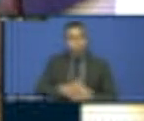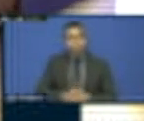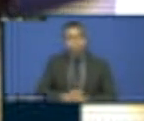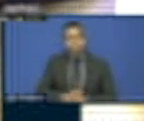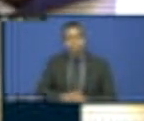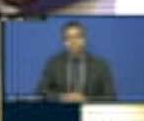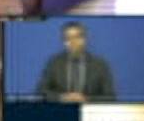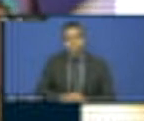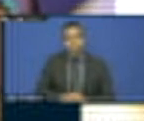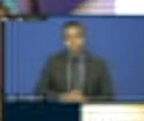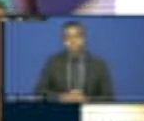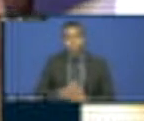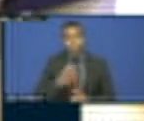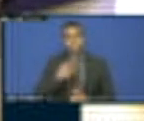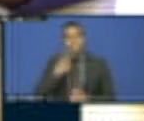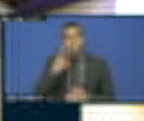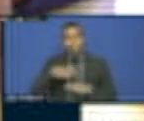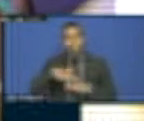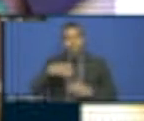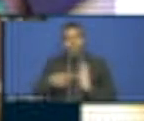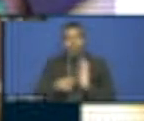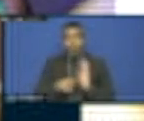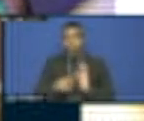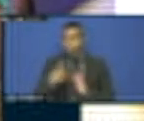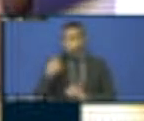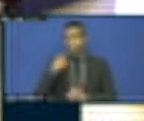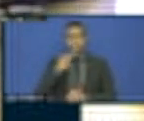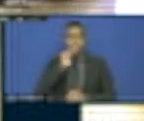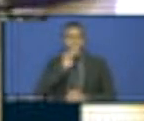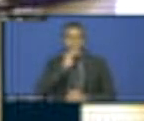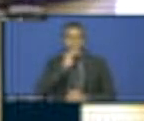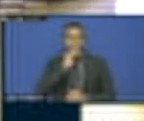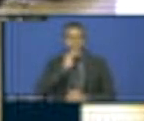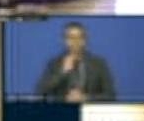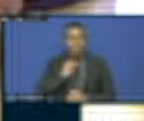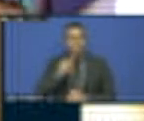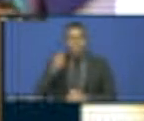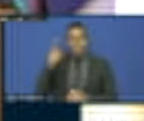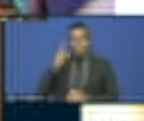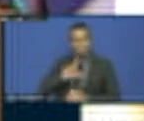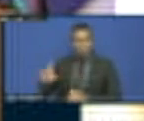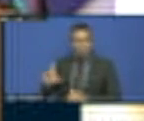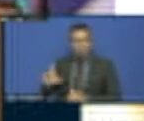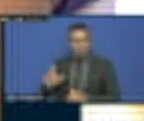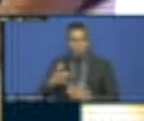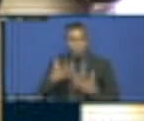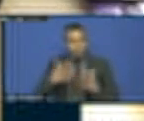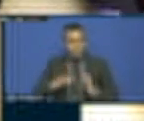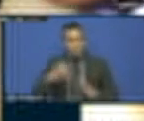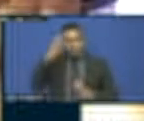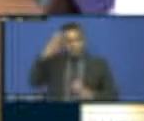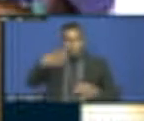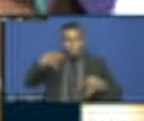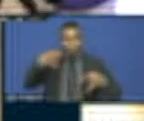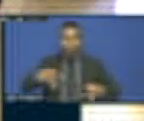I think we need more of this, because like I've alluded to before, local governments are closer to the people. Therefore, like